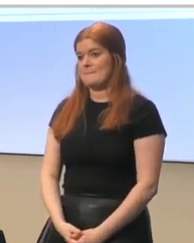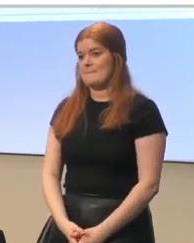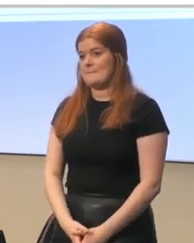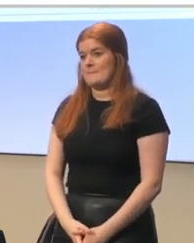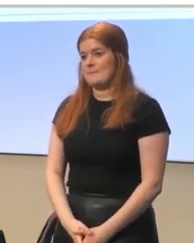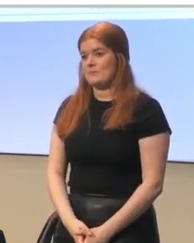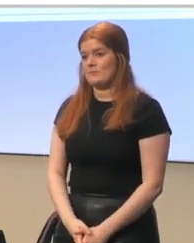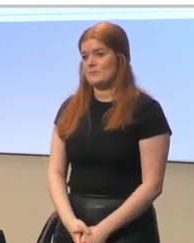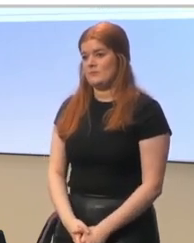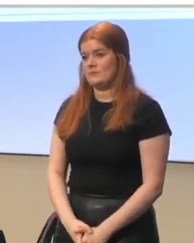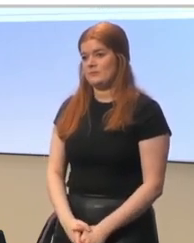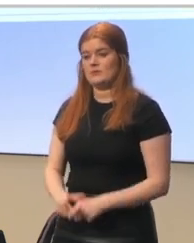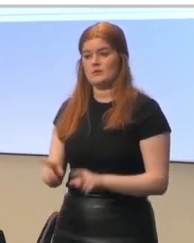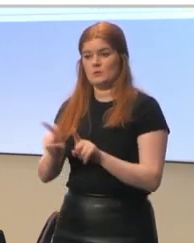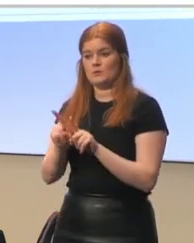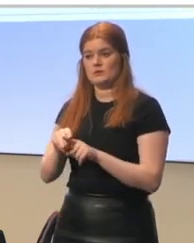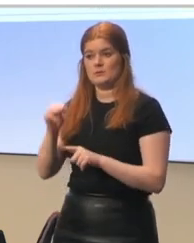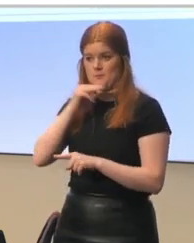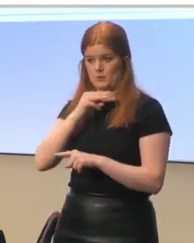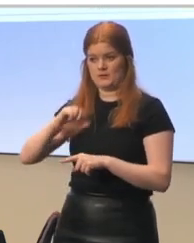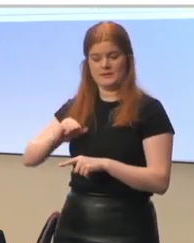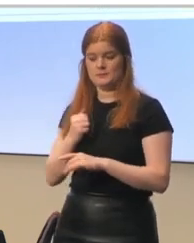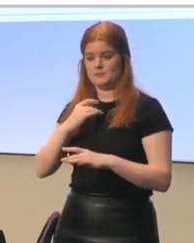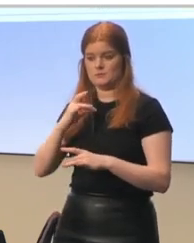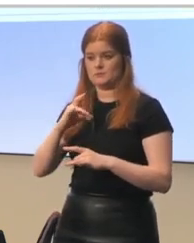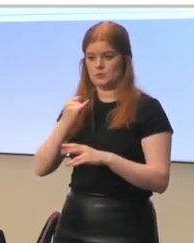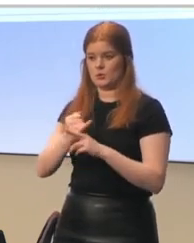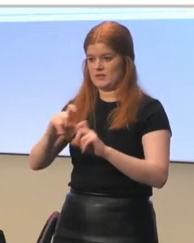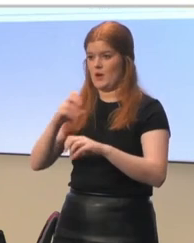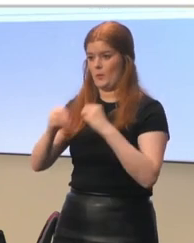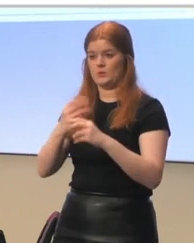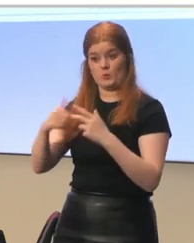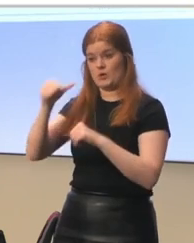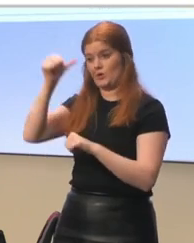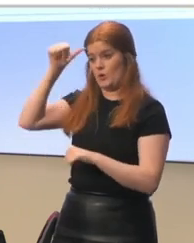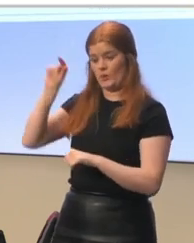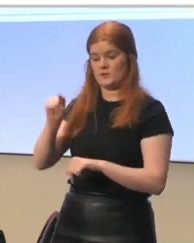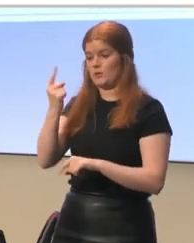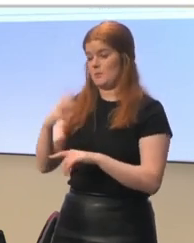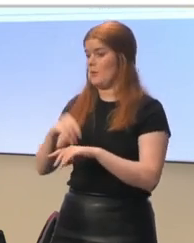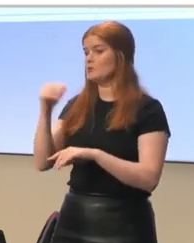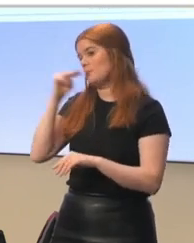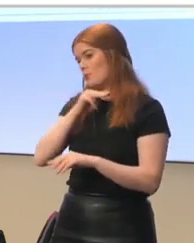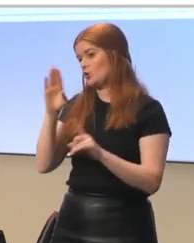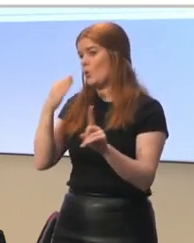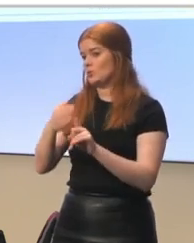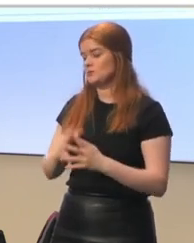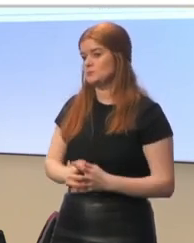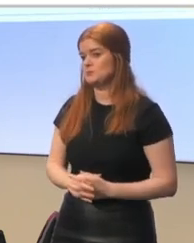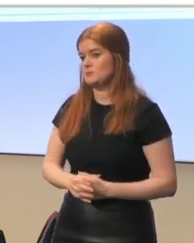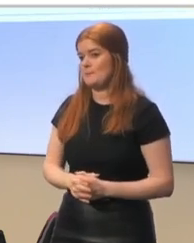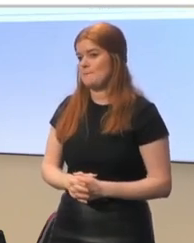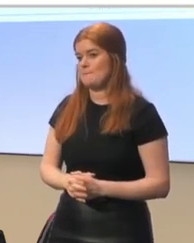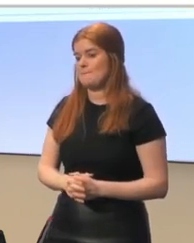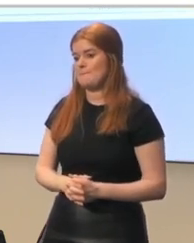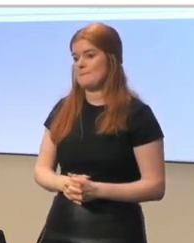They also said it's important to keep schools open, and I think we all know that this would be one of the most important goals in